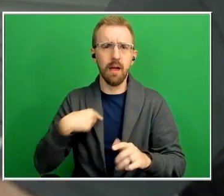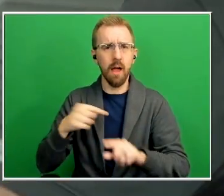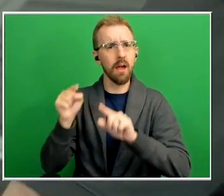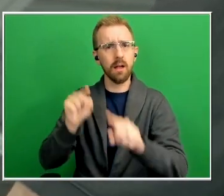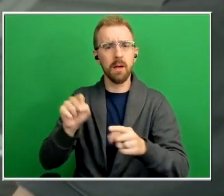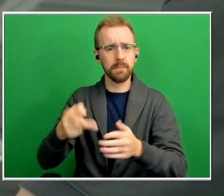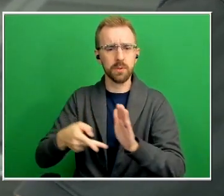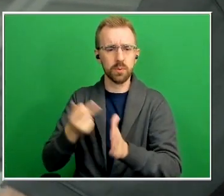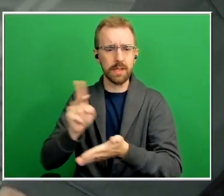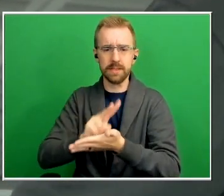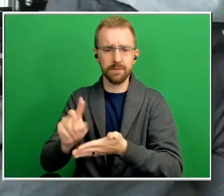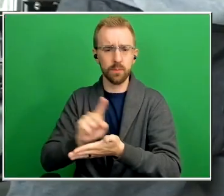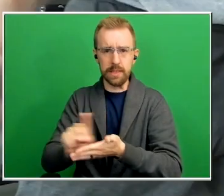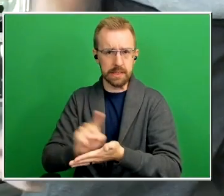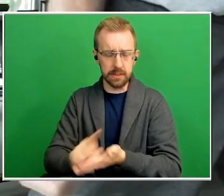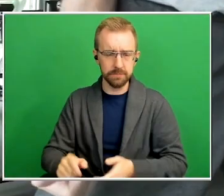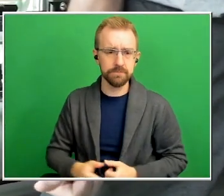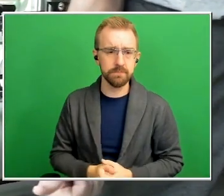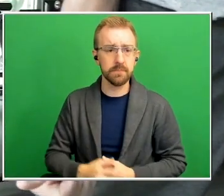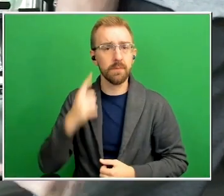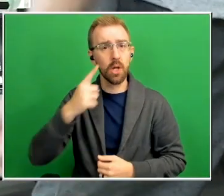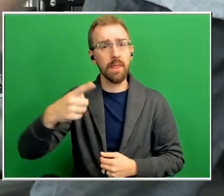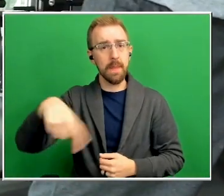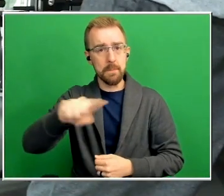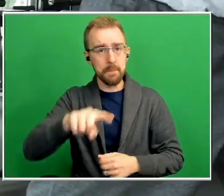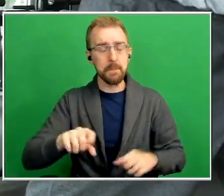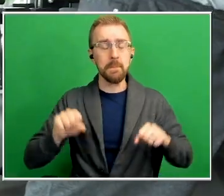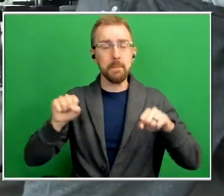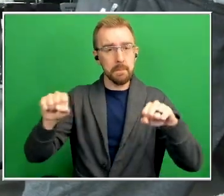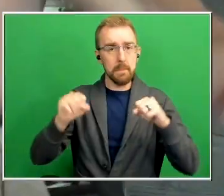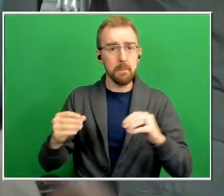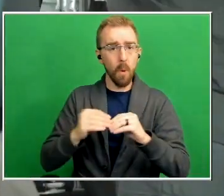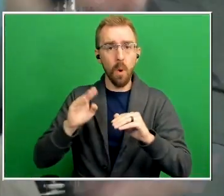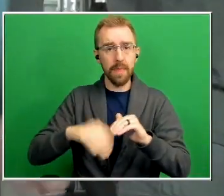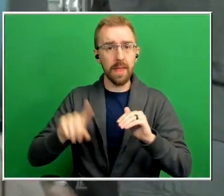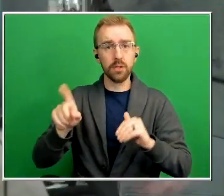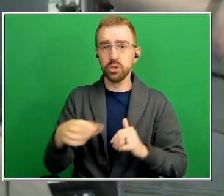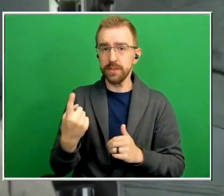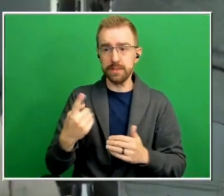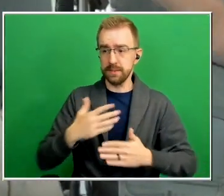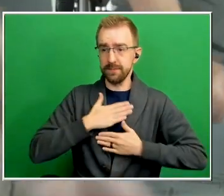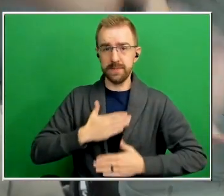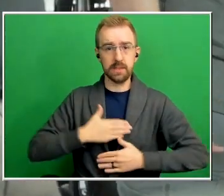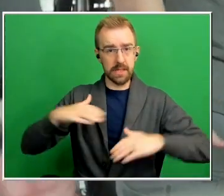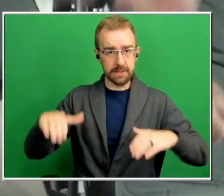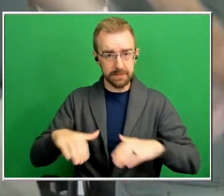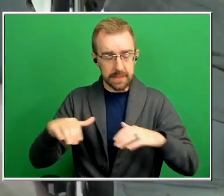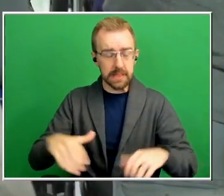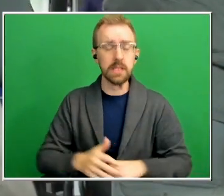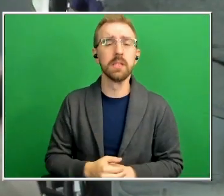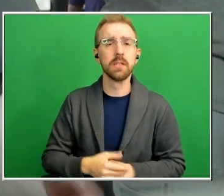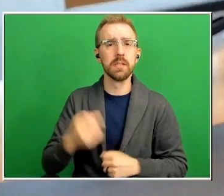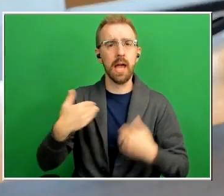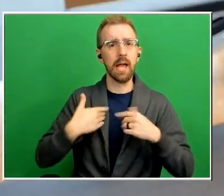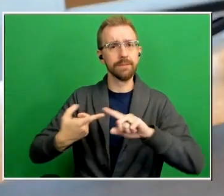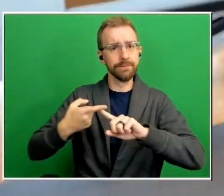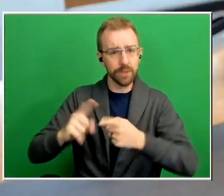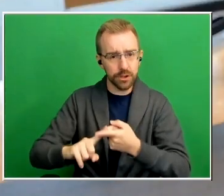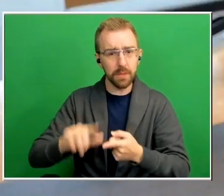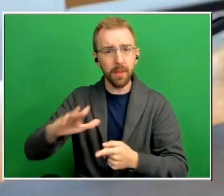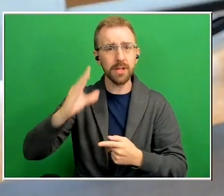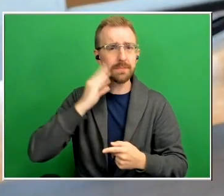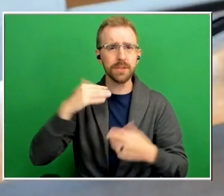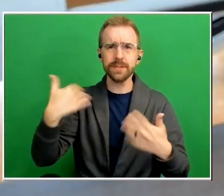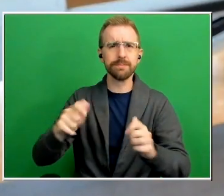fitness transcends physical activity it's fostered friendships that have transformed their experience it's a good group